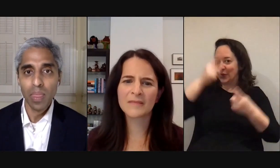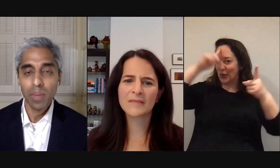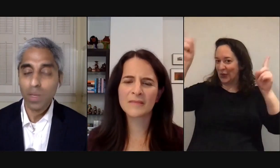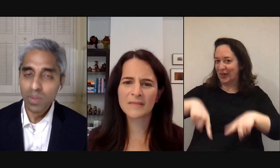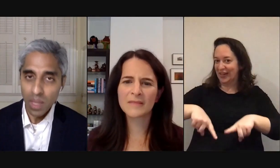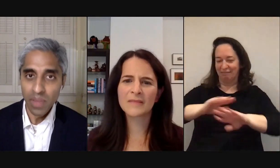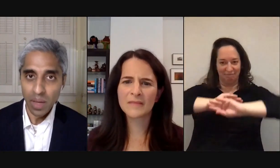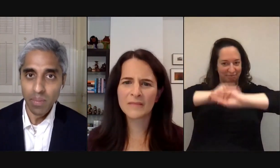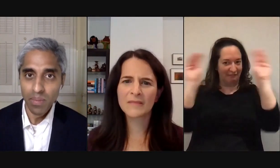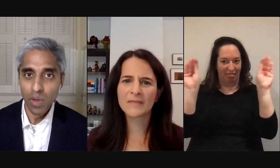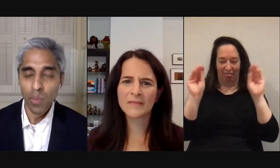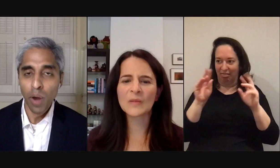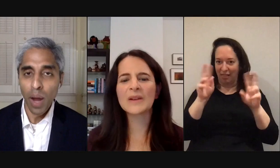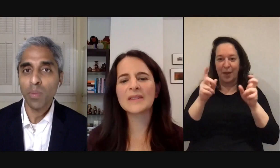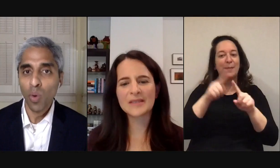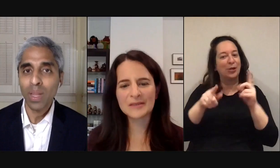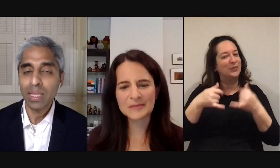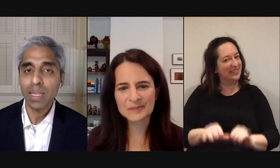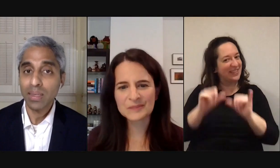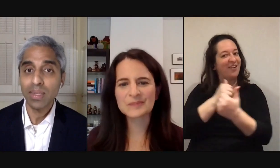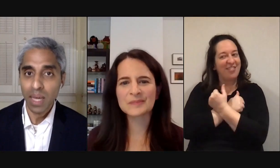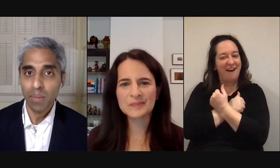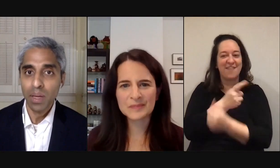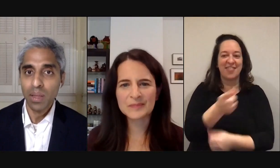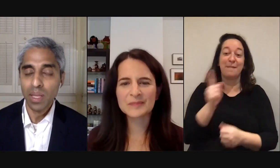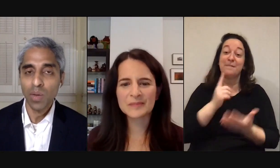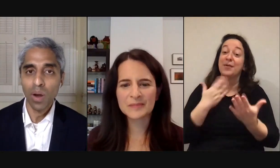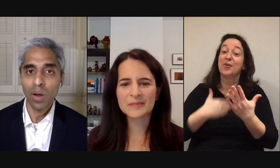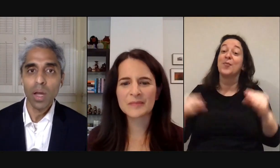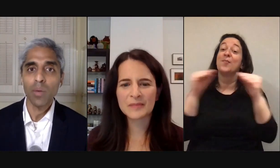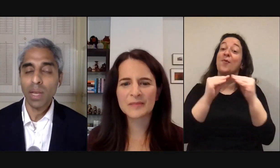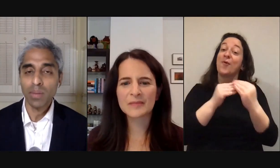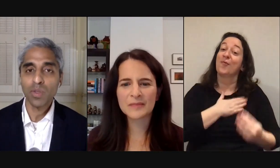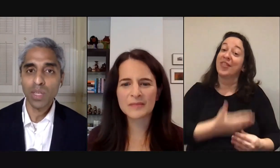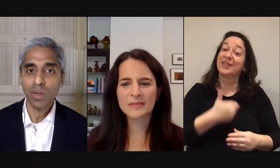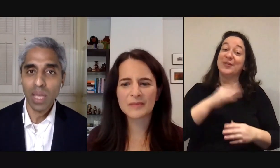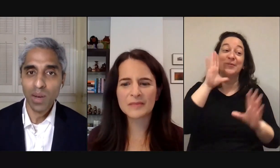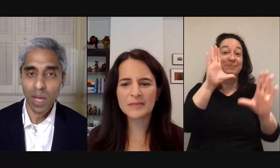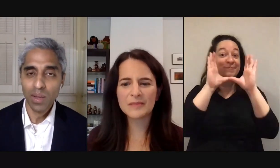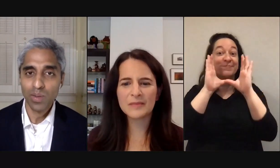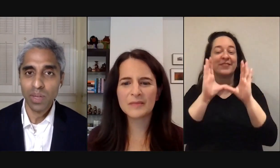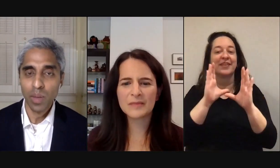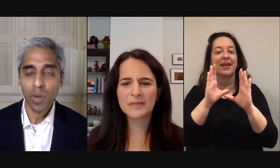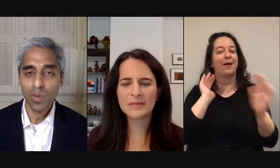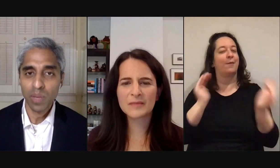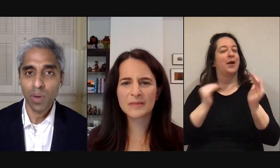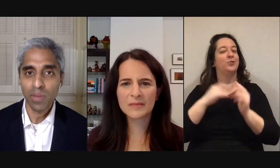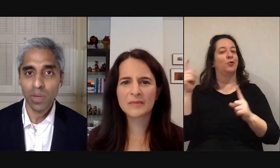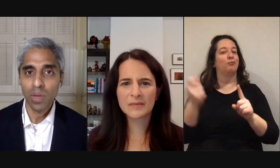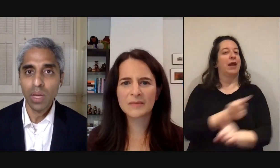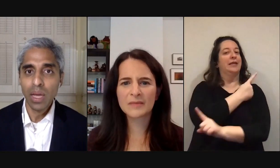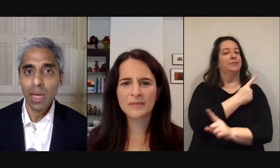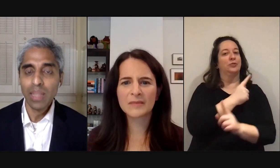but you still love them you're perhaps more willing to listen to them than you are a random stranger on the internet who's of an opposing